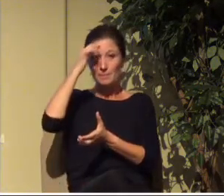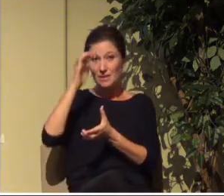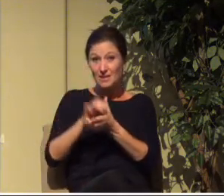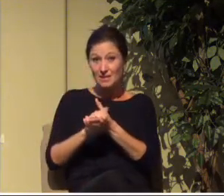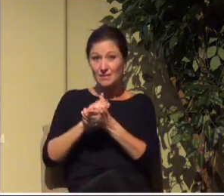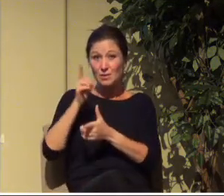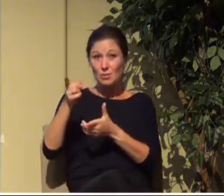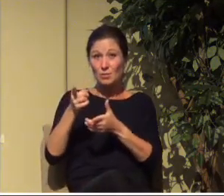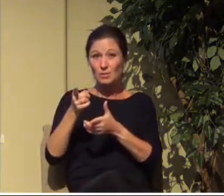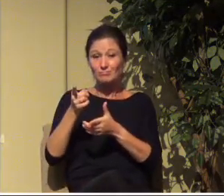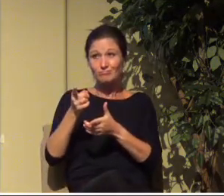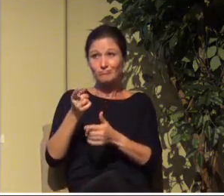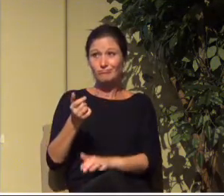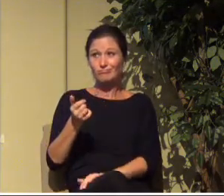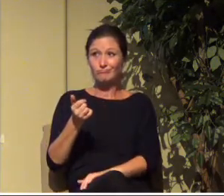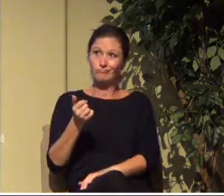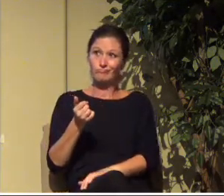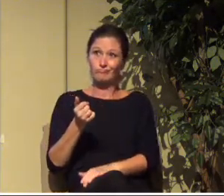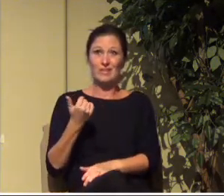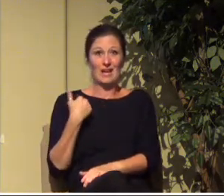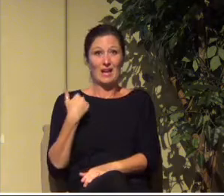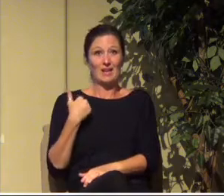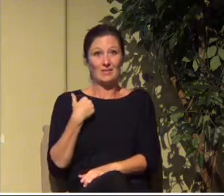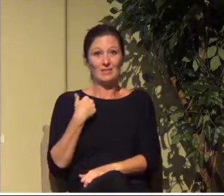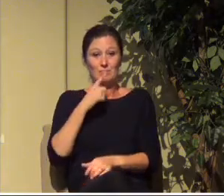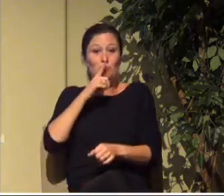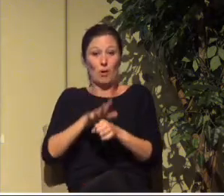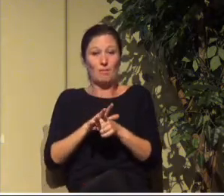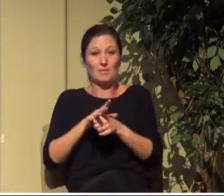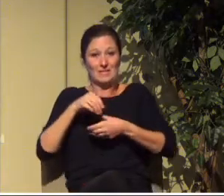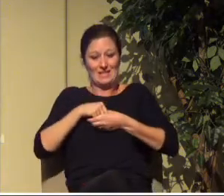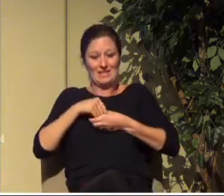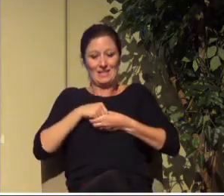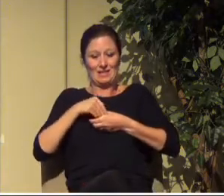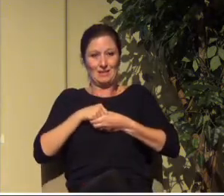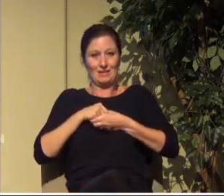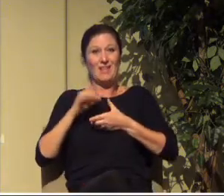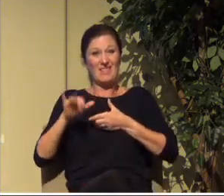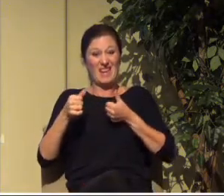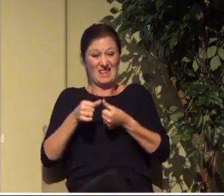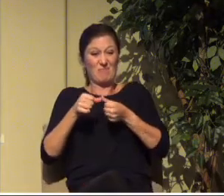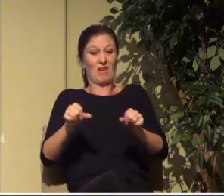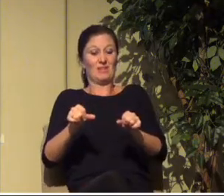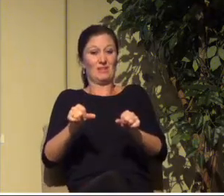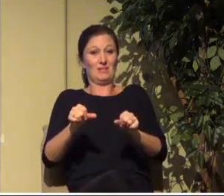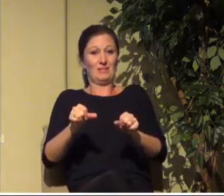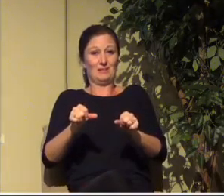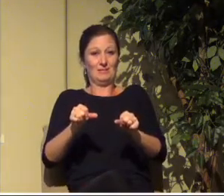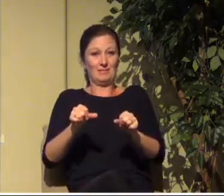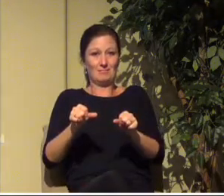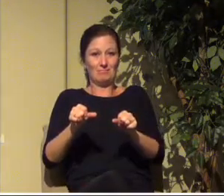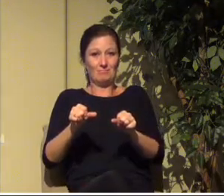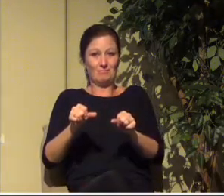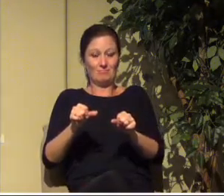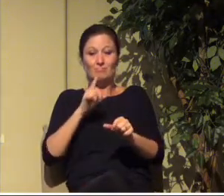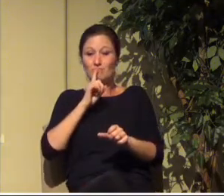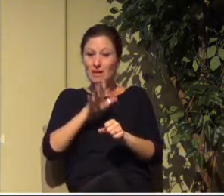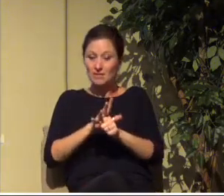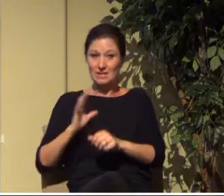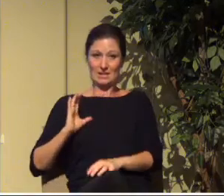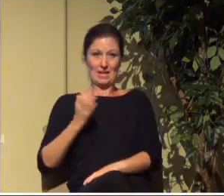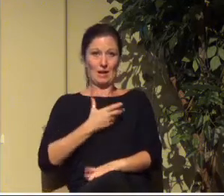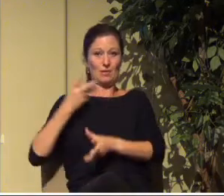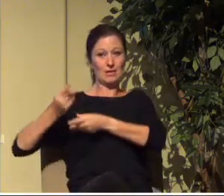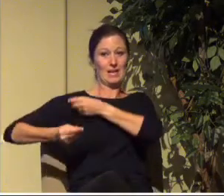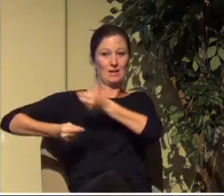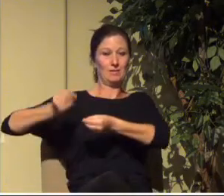in him with a seal, the promised Holy Spirit, who is a deposit guaranteeing our inheritance until the redemption of